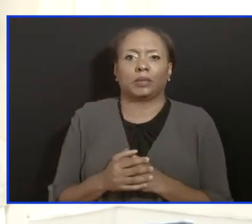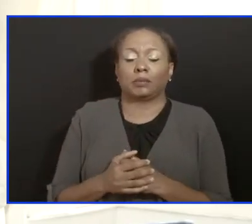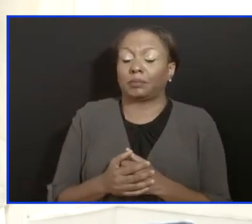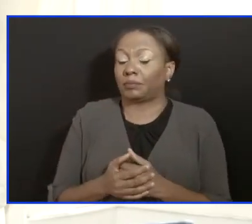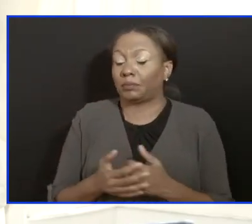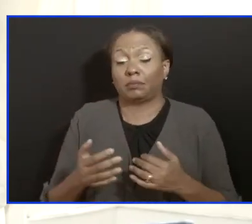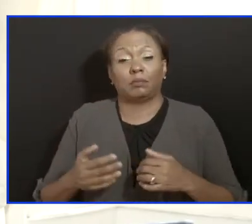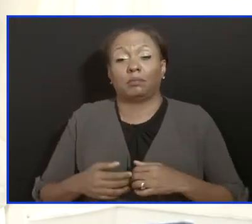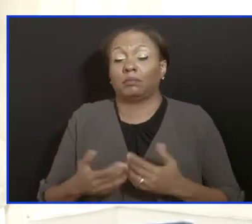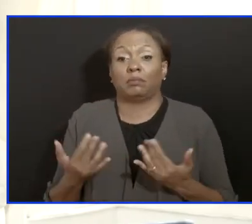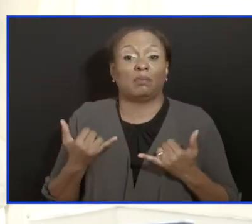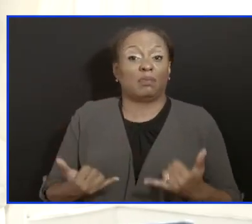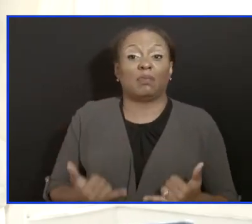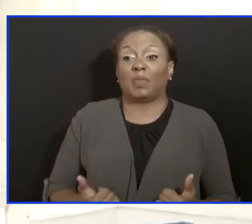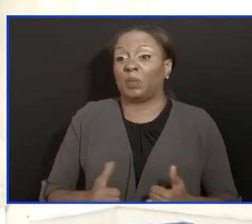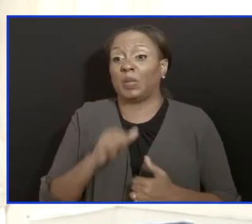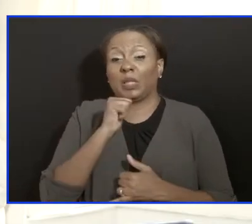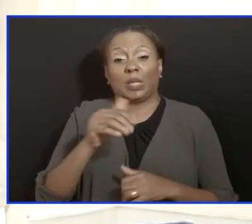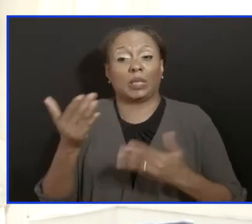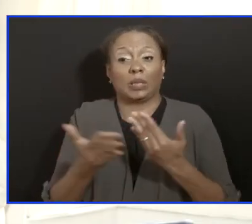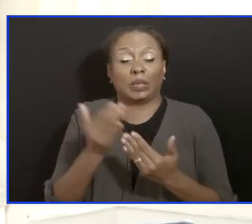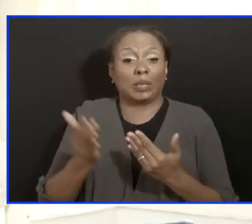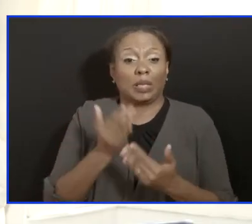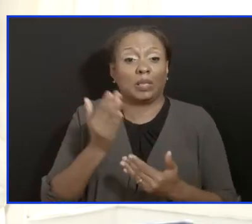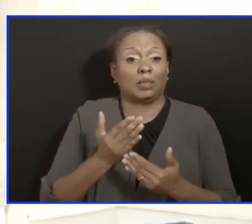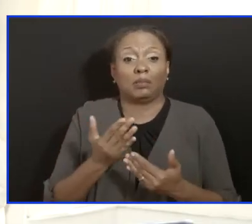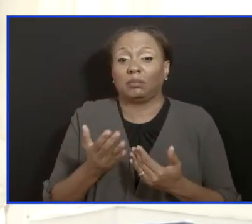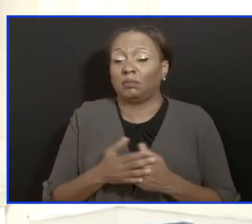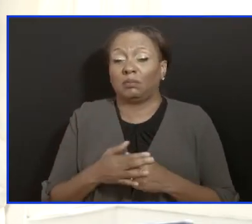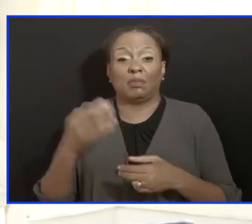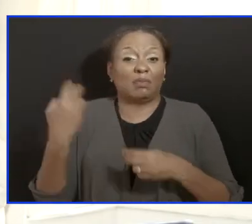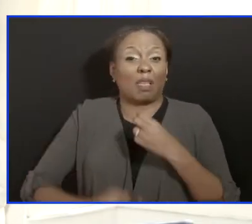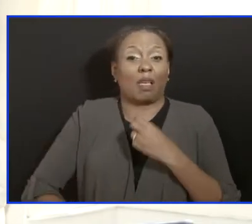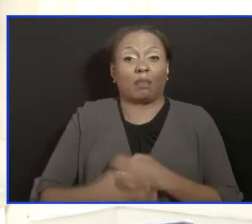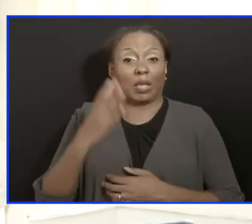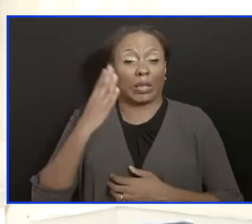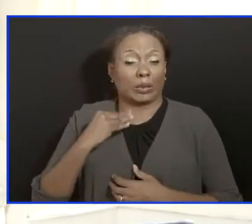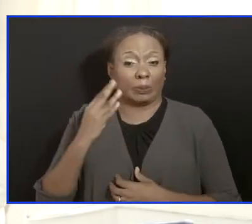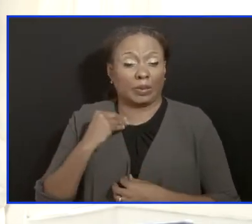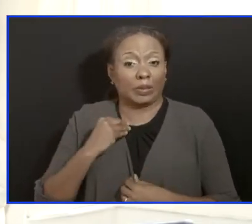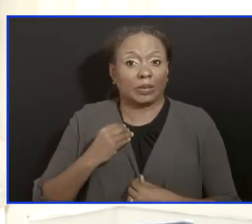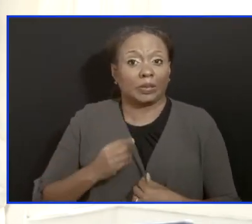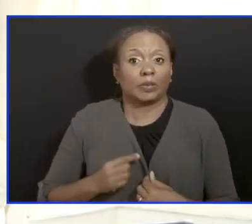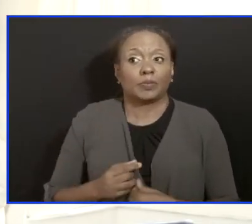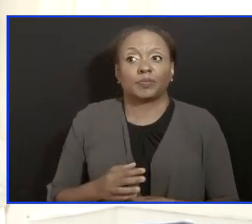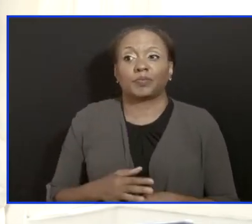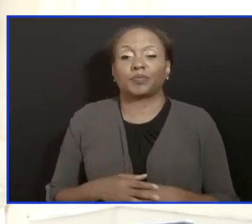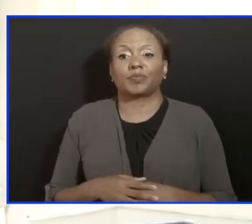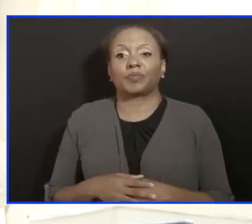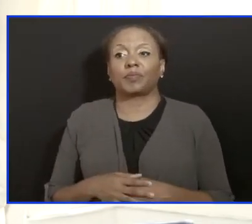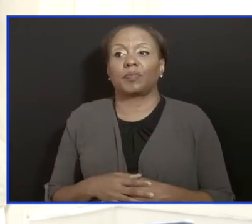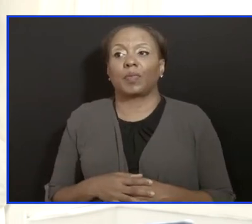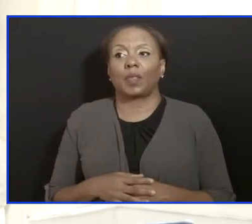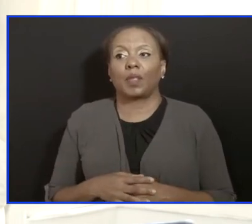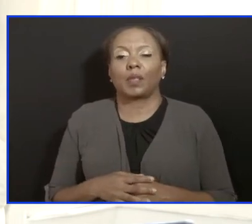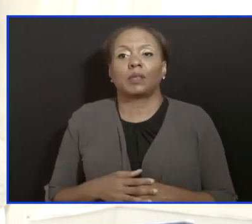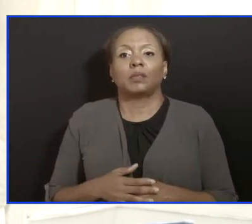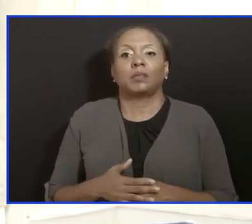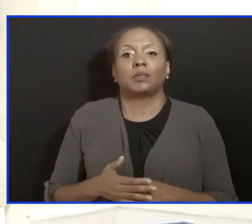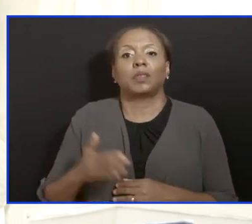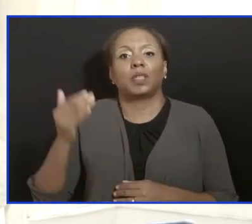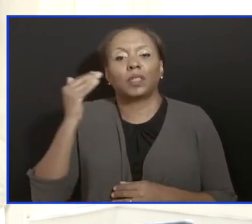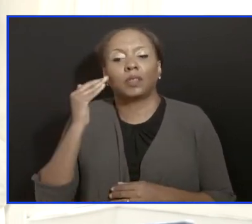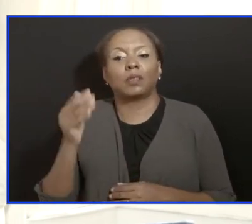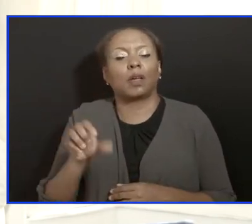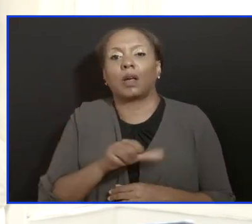times for all of us. But I want to encourage them. Those of my medical consultant colleagues who are there, Dr.